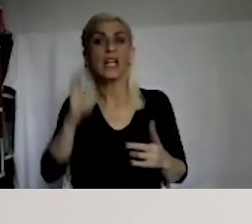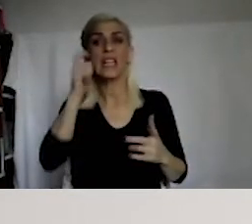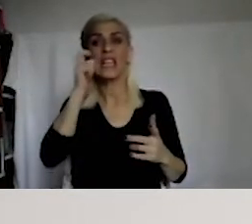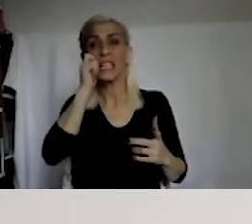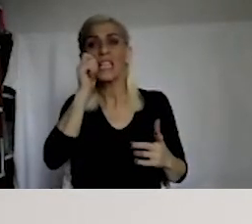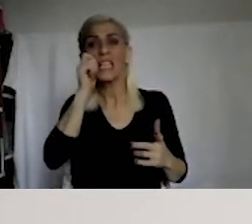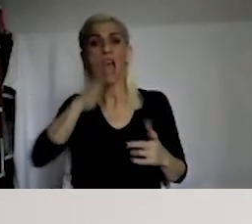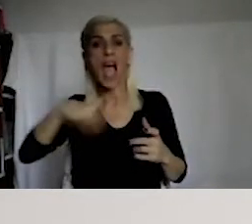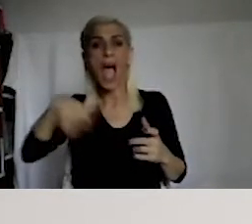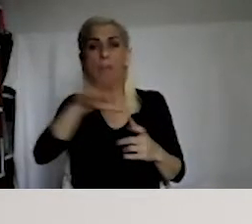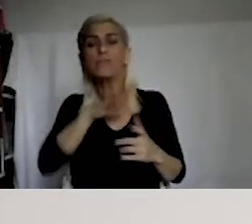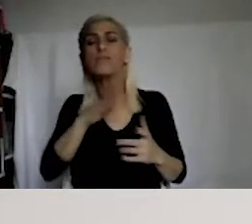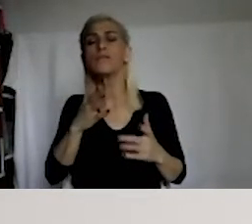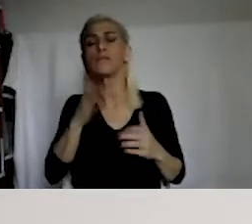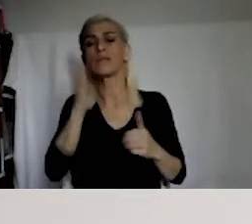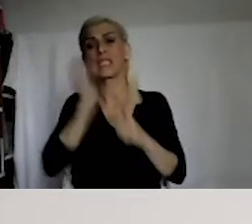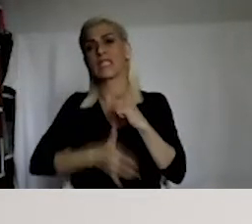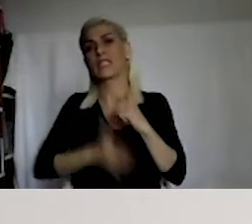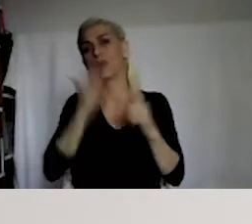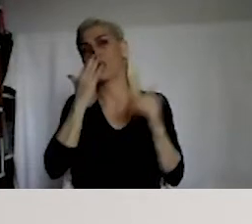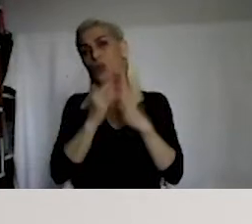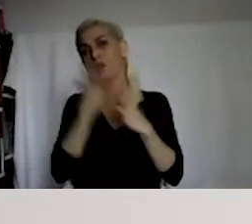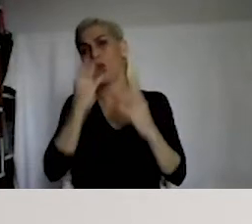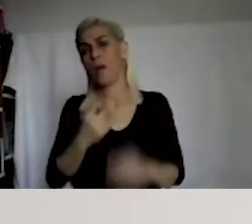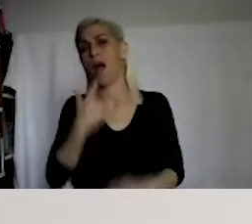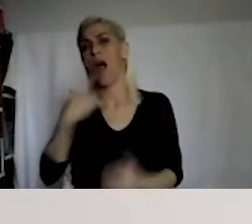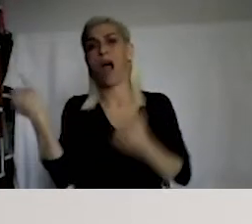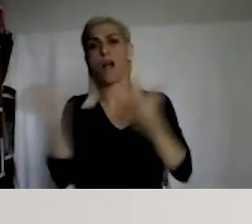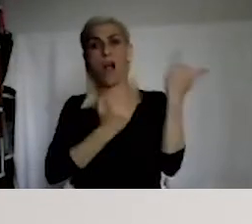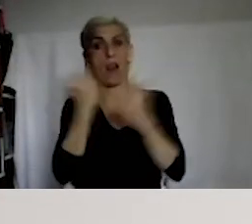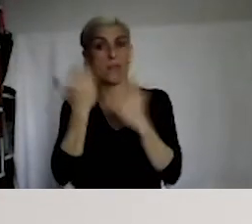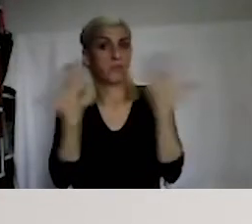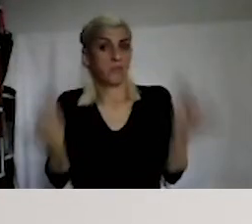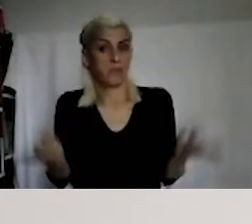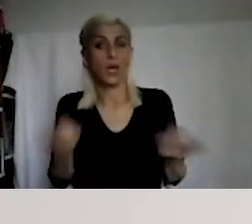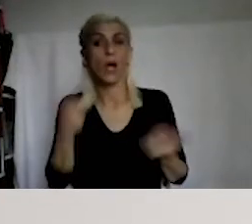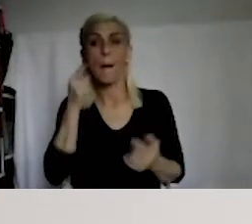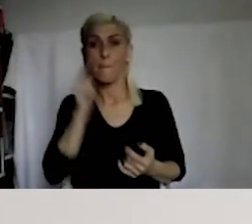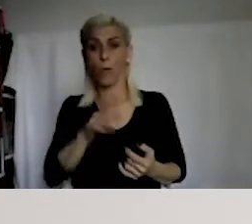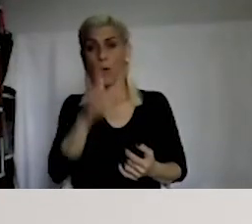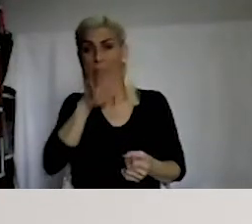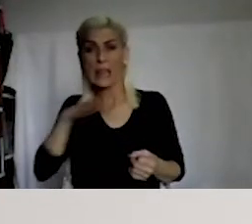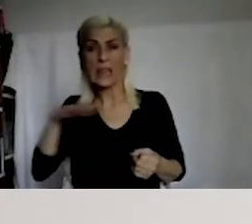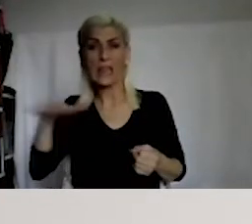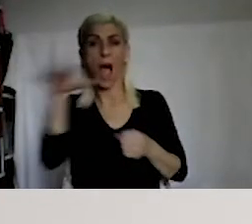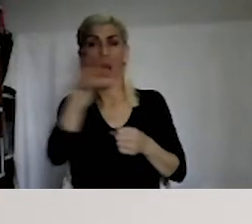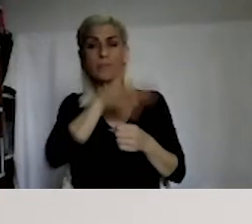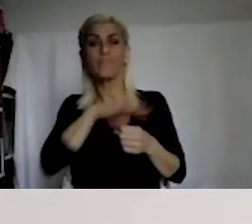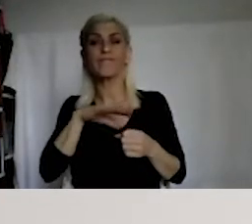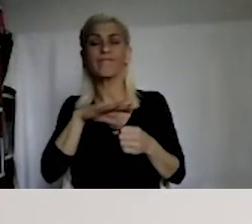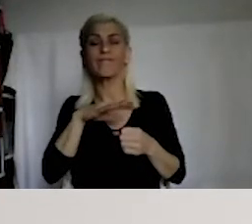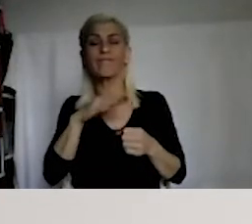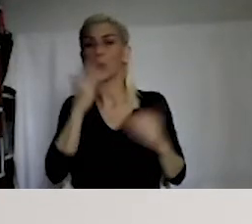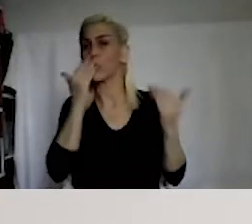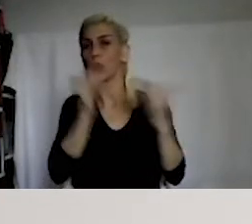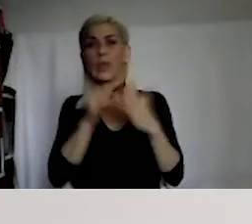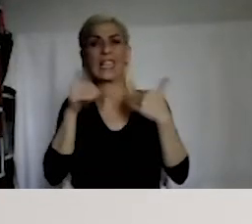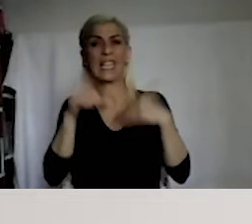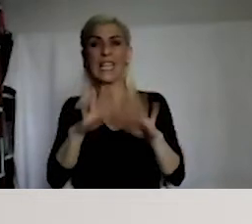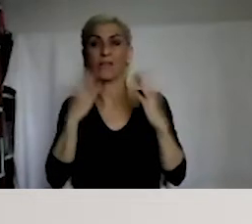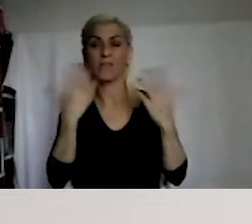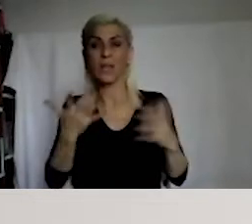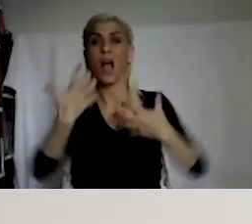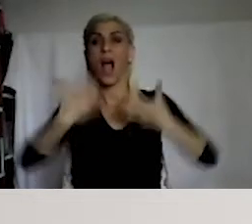is limited in terms of how it describes insults or discrimination basis.